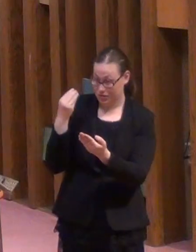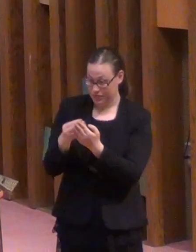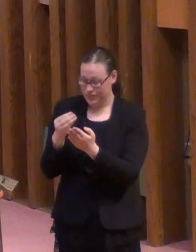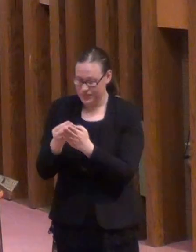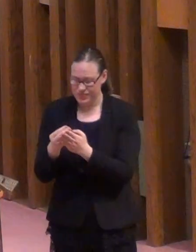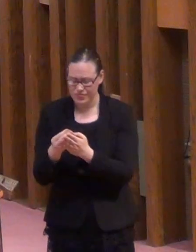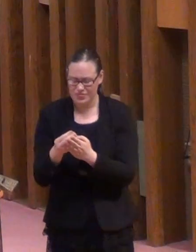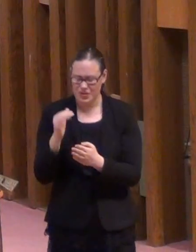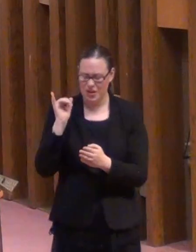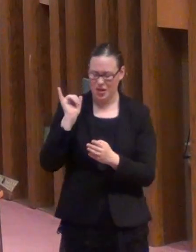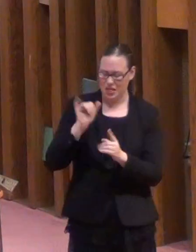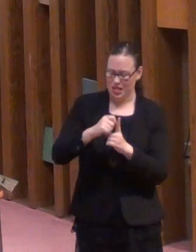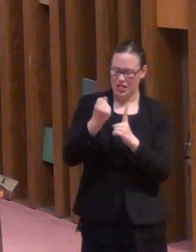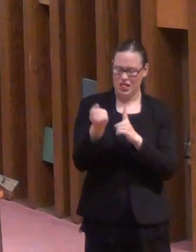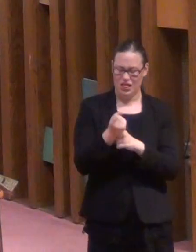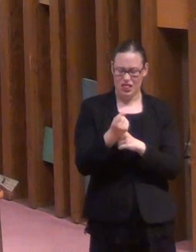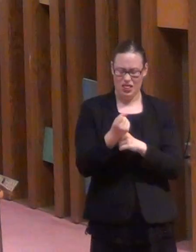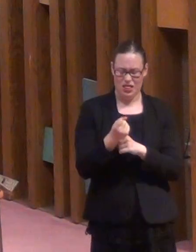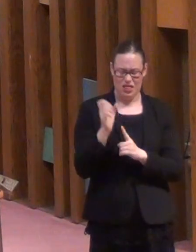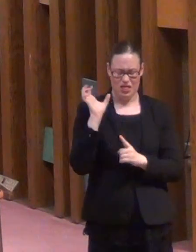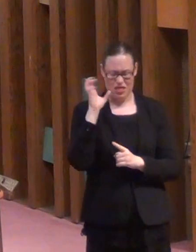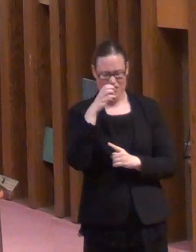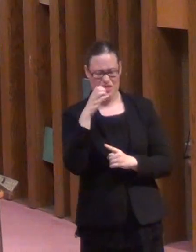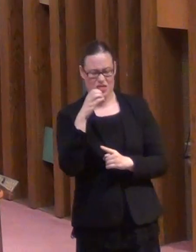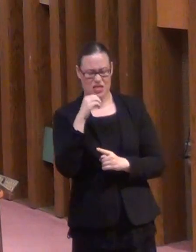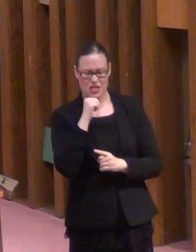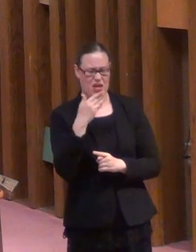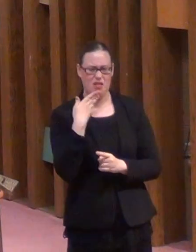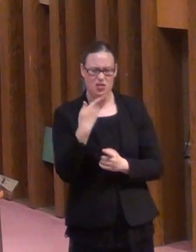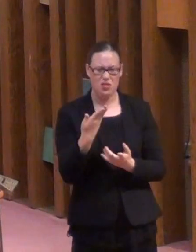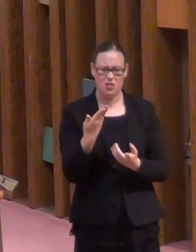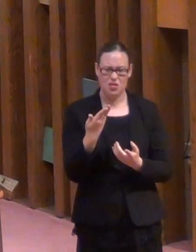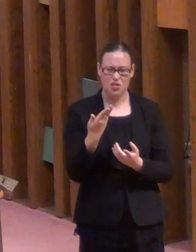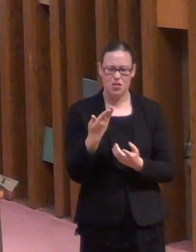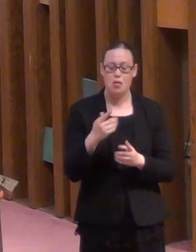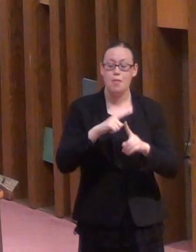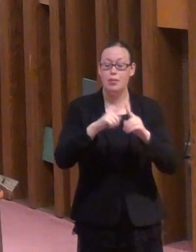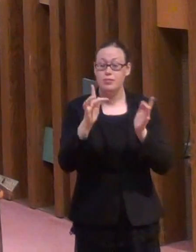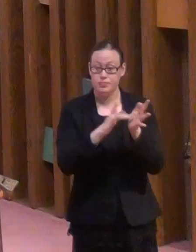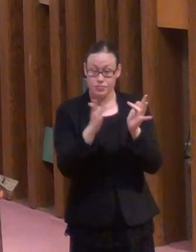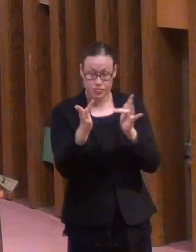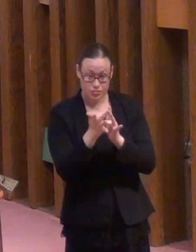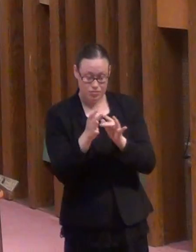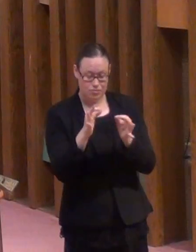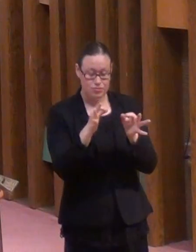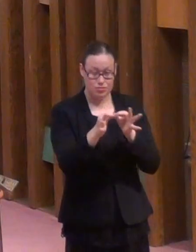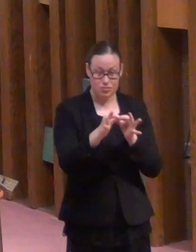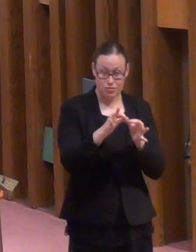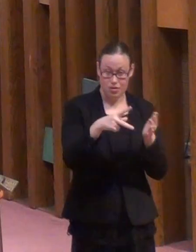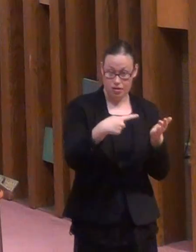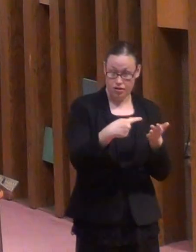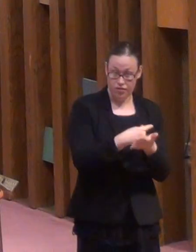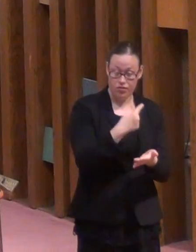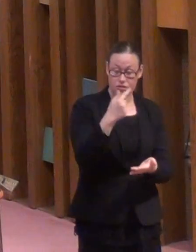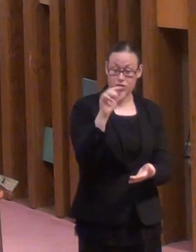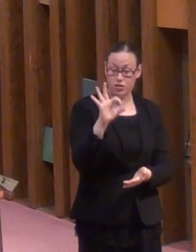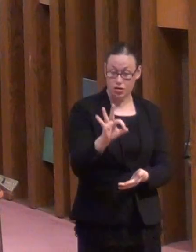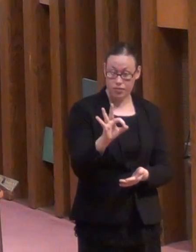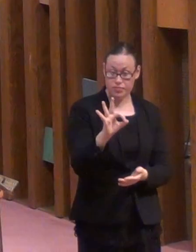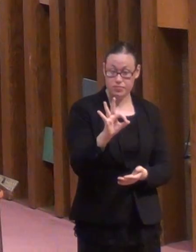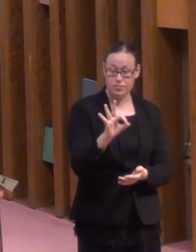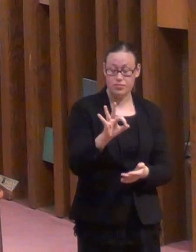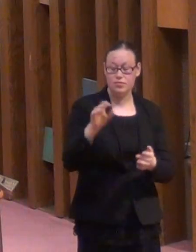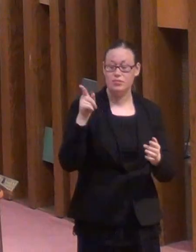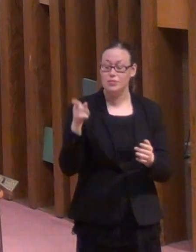seems odd to us. It's very unethical. But if you look at verse 9, Jesus explains. The point is, he was using money